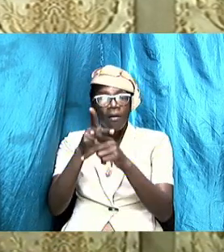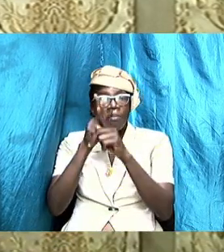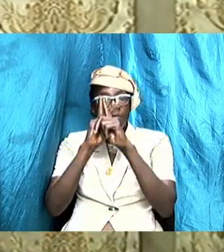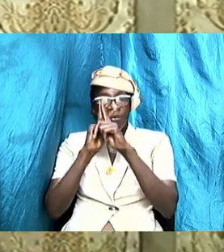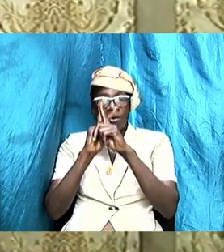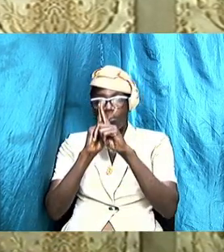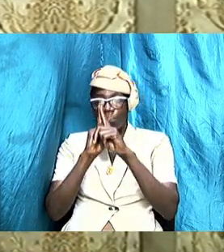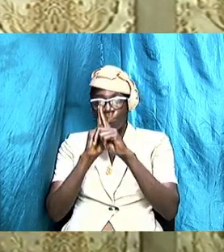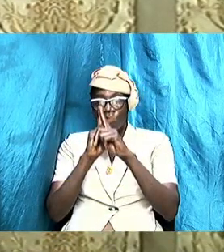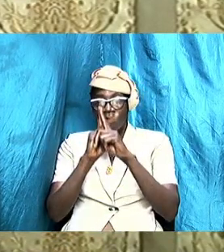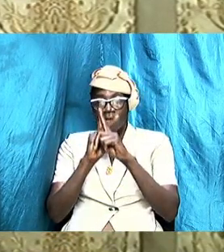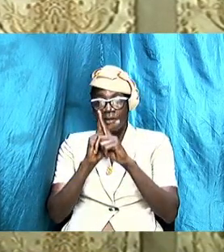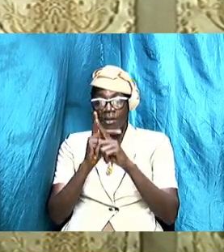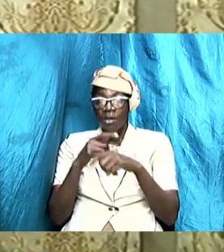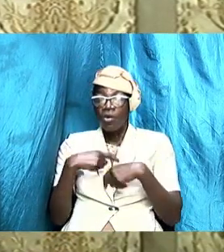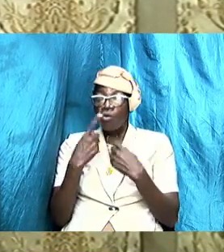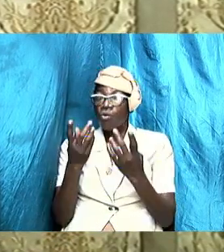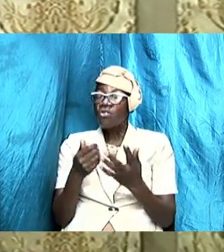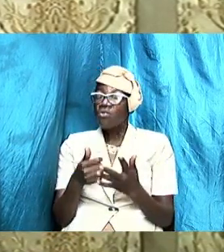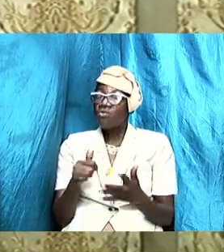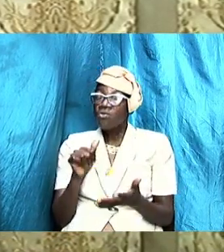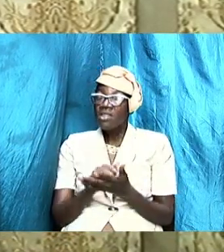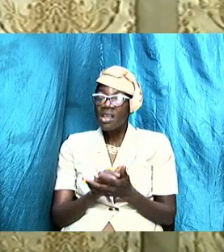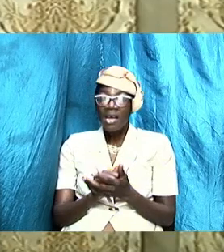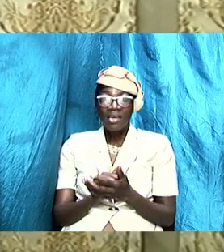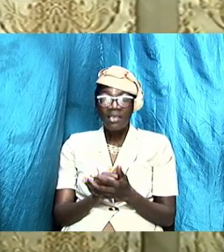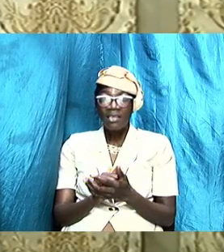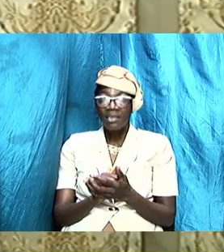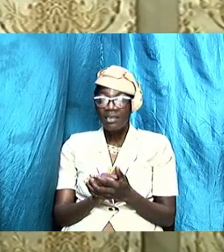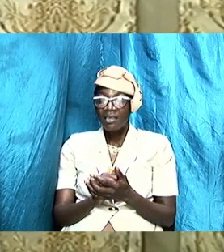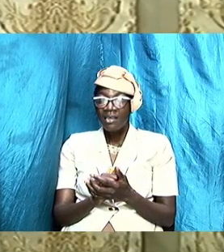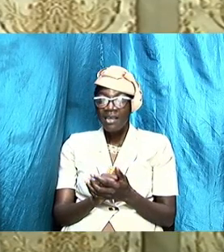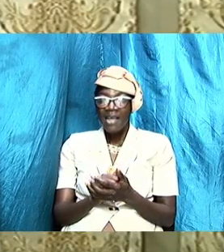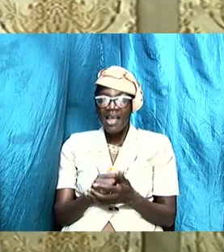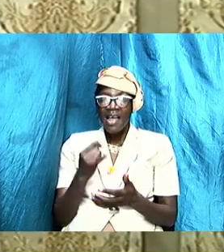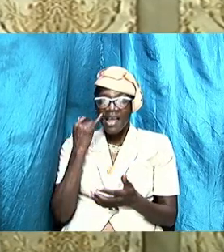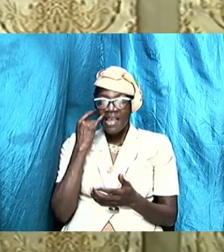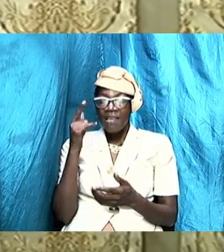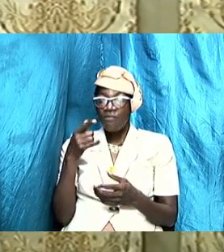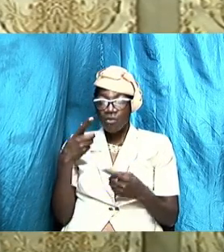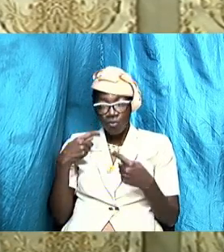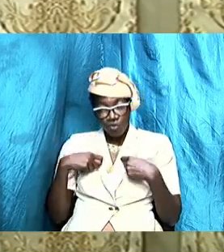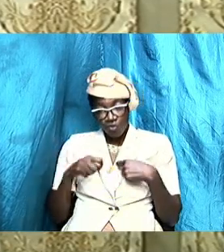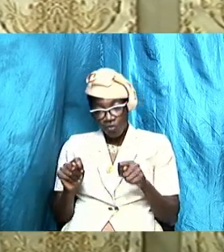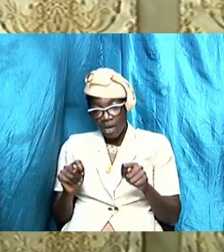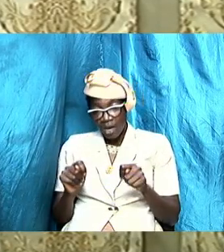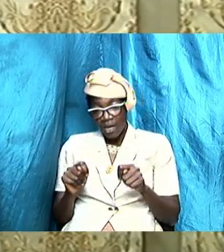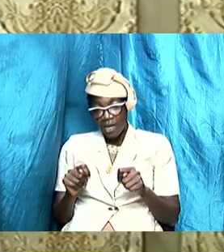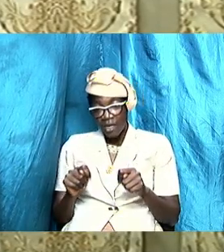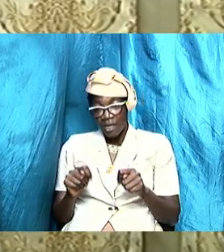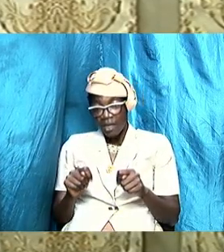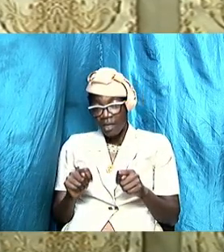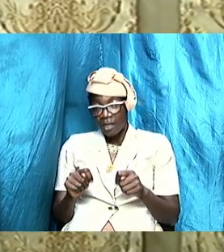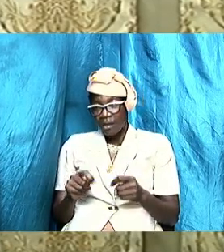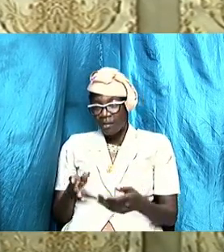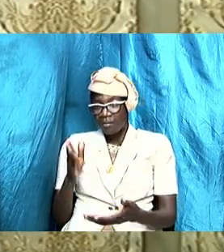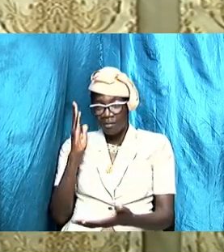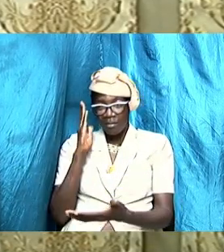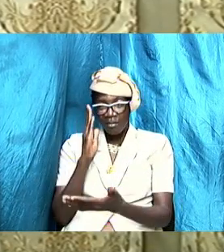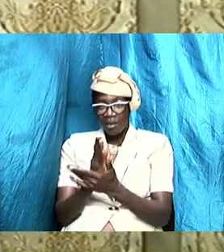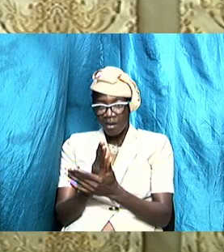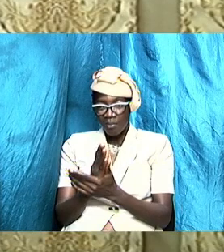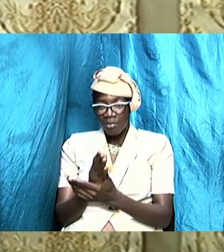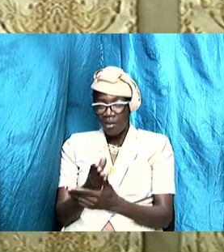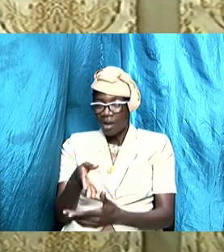and we have gone through that already woe if we try or attempt to frustrate the purpose